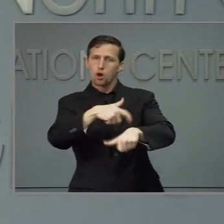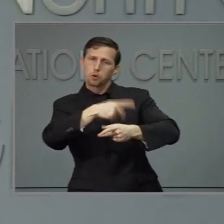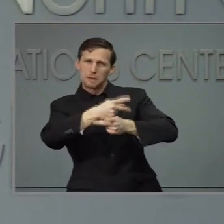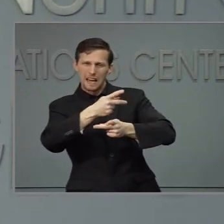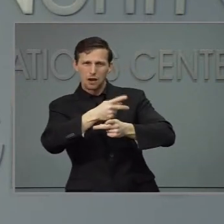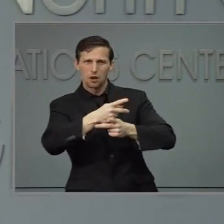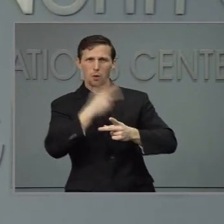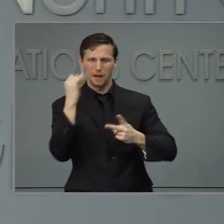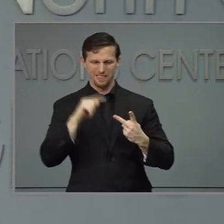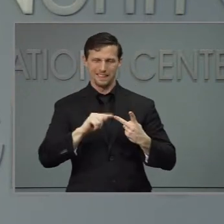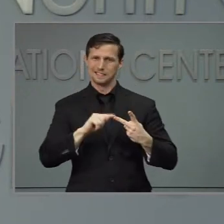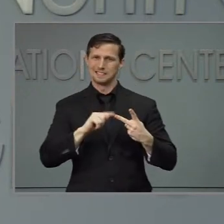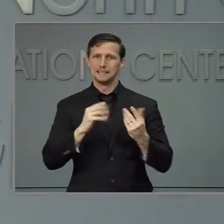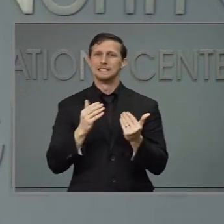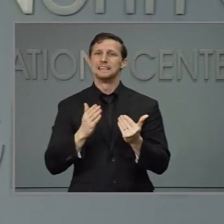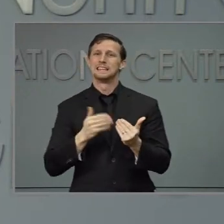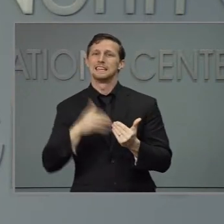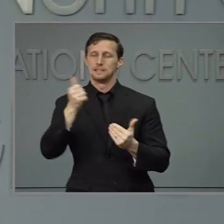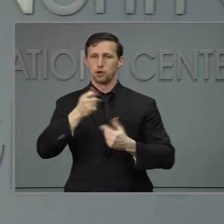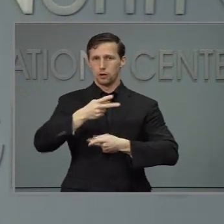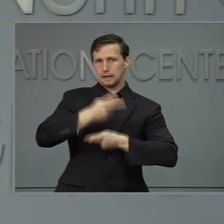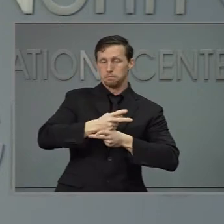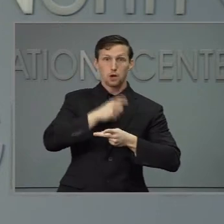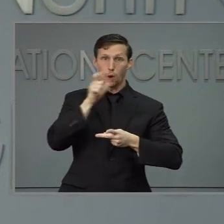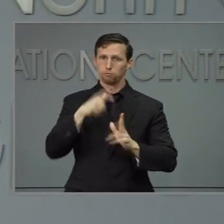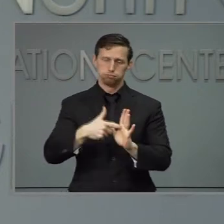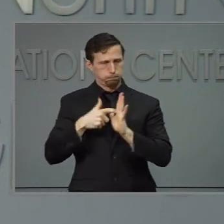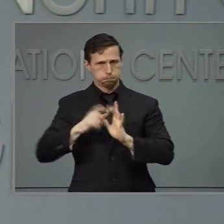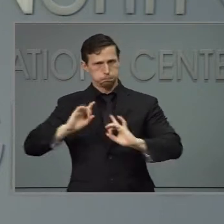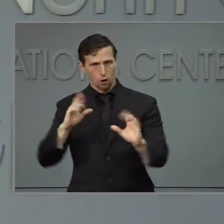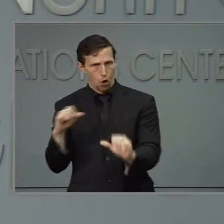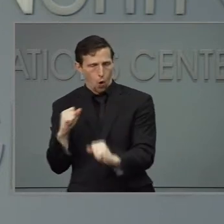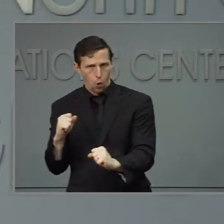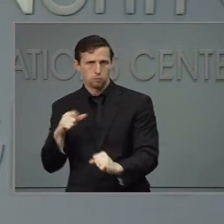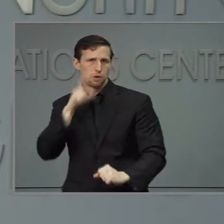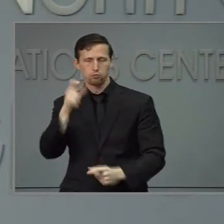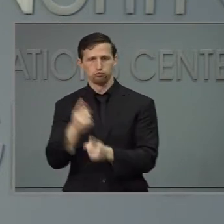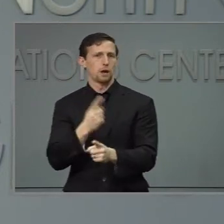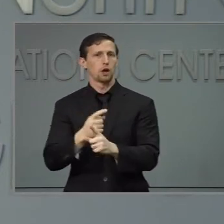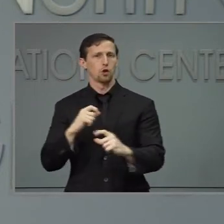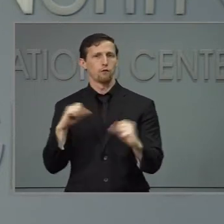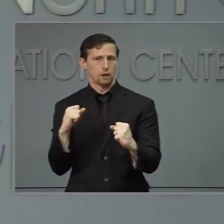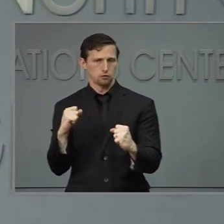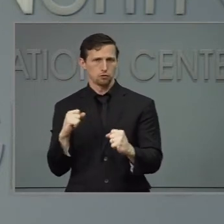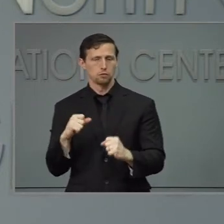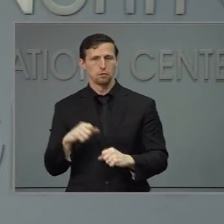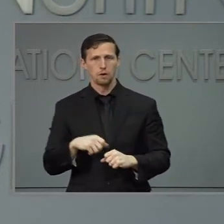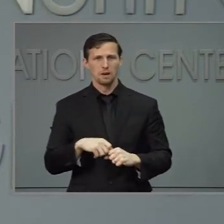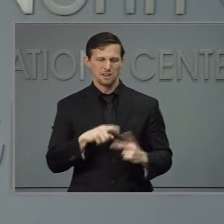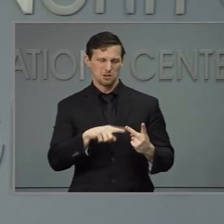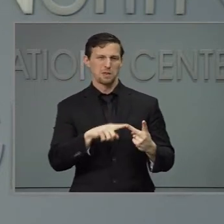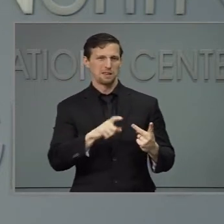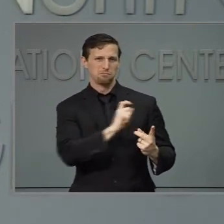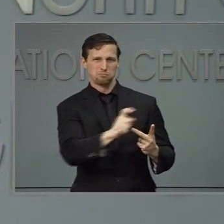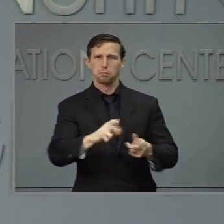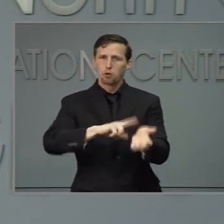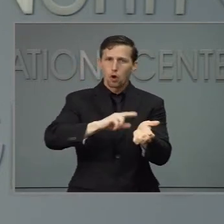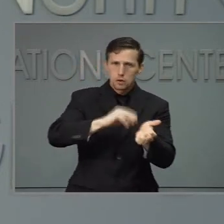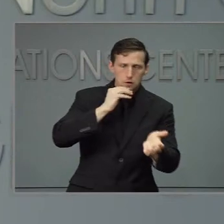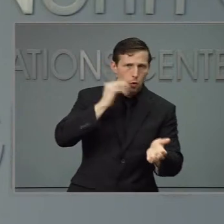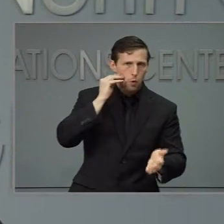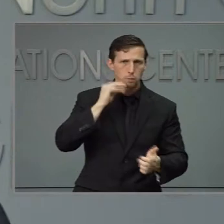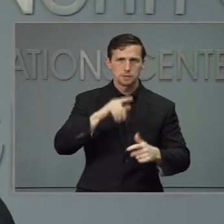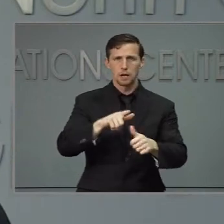regarding the preservation of it and the handling of it. But I'll let Dr. Cohen address that in the other question.